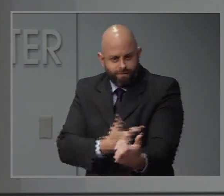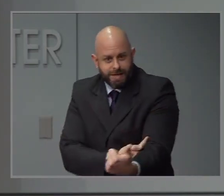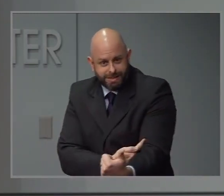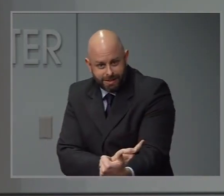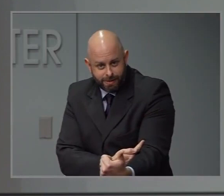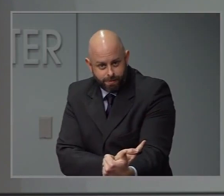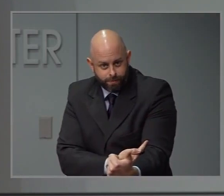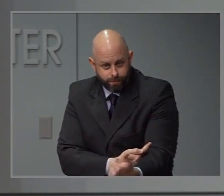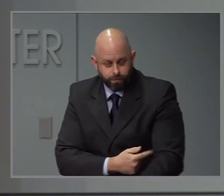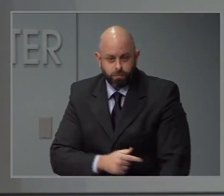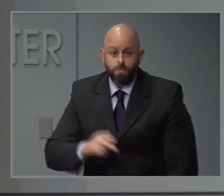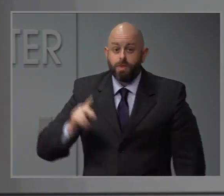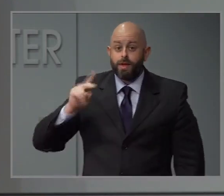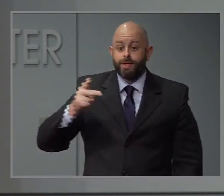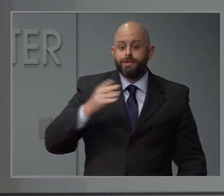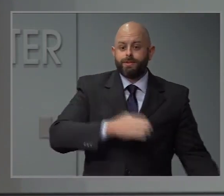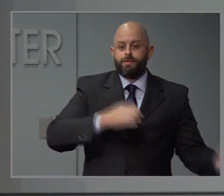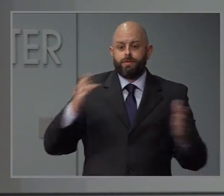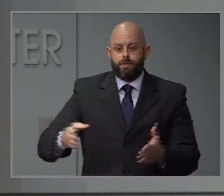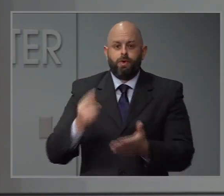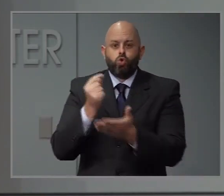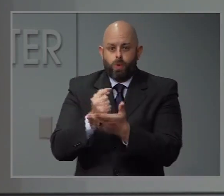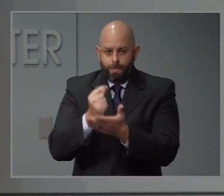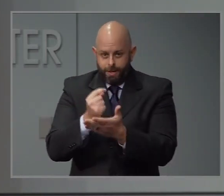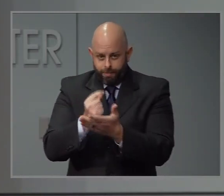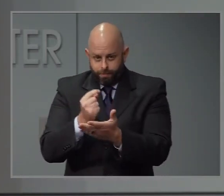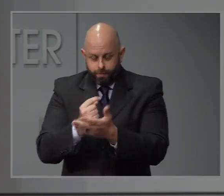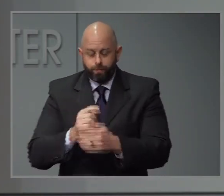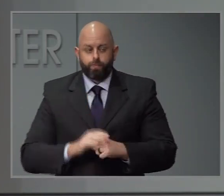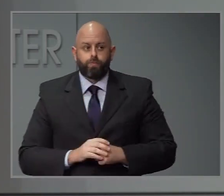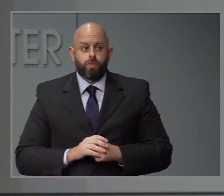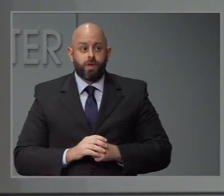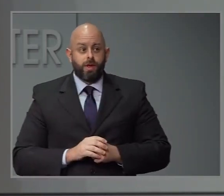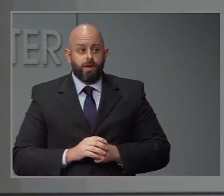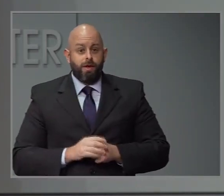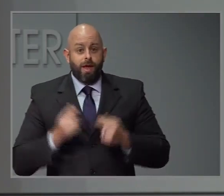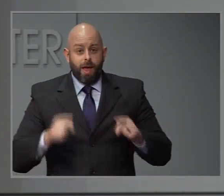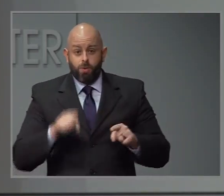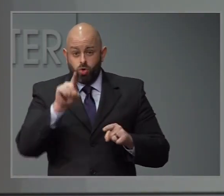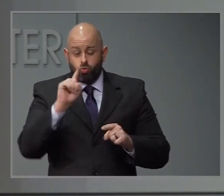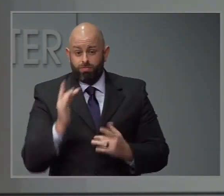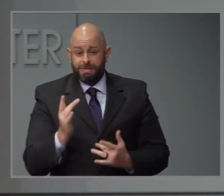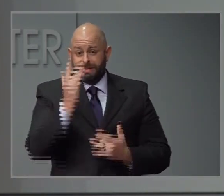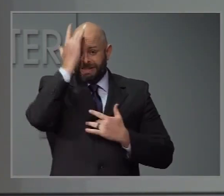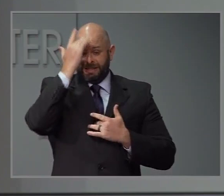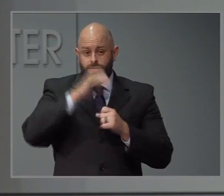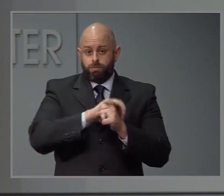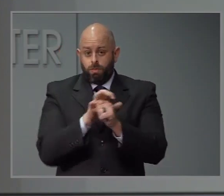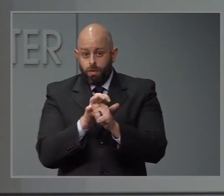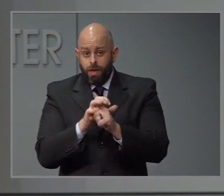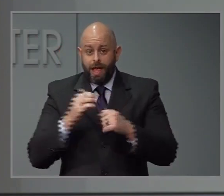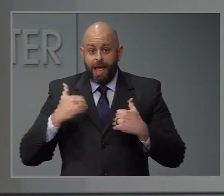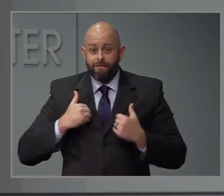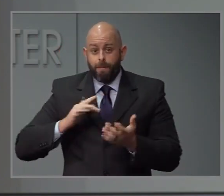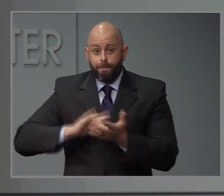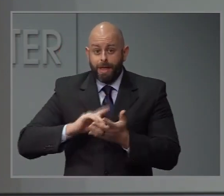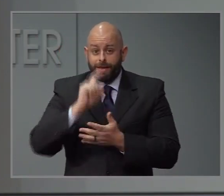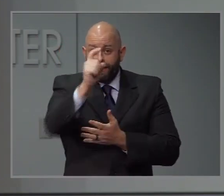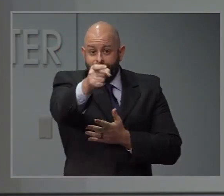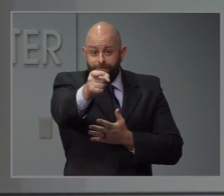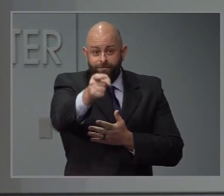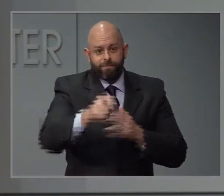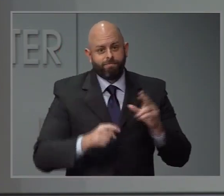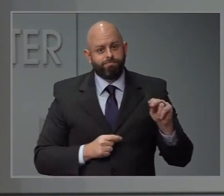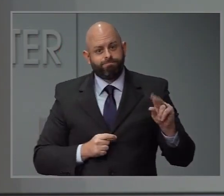So there is not a medicine, per se, that can treat COVID-19. Most of the treatments that